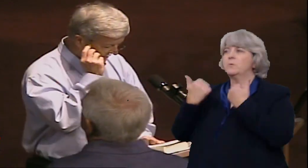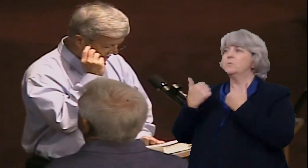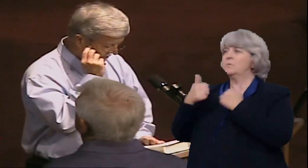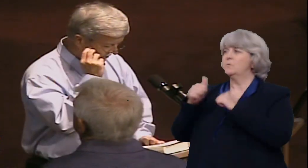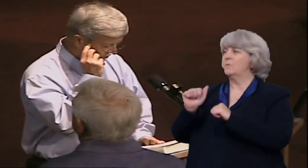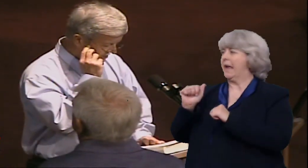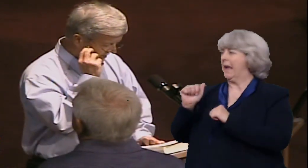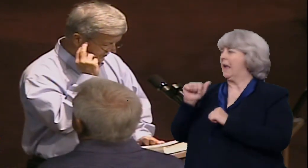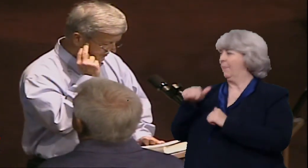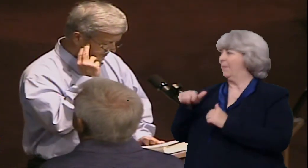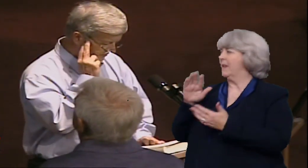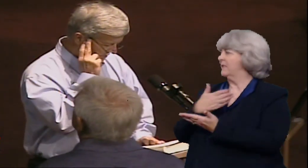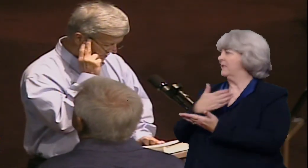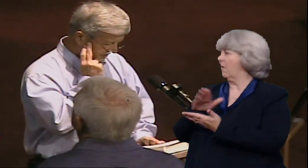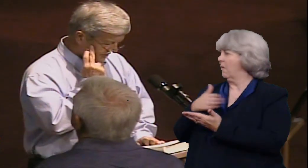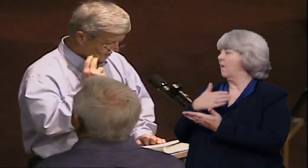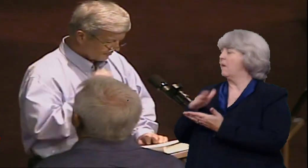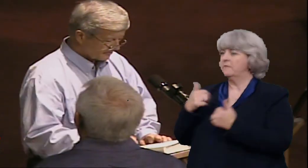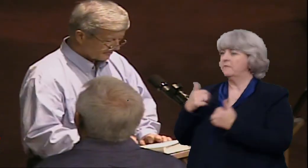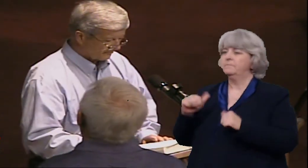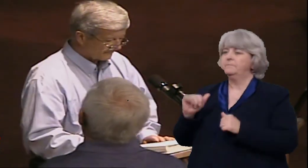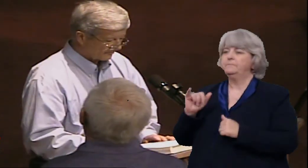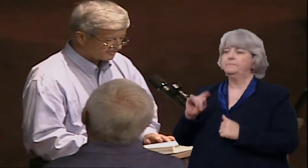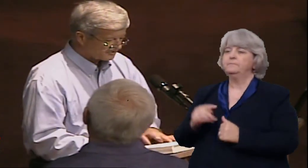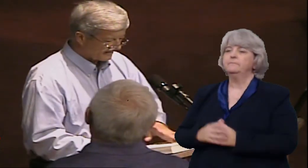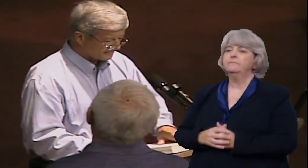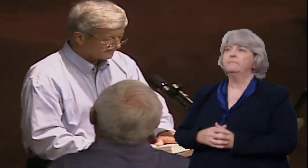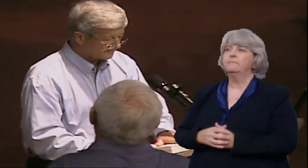But to